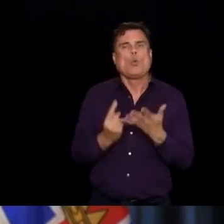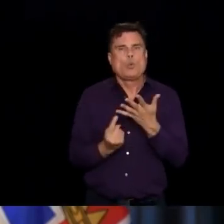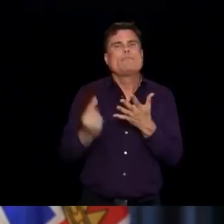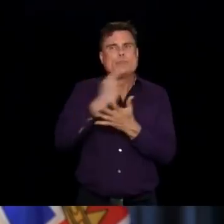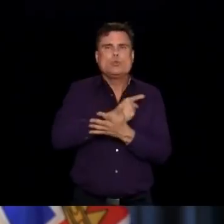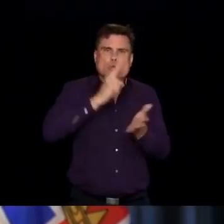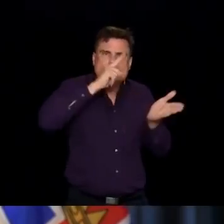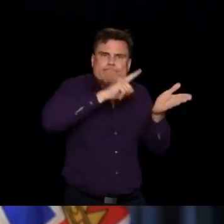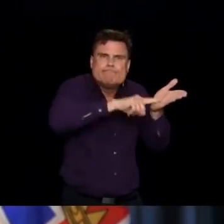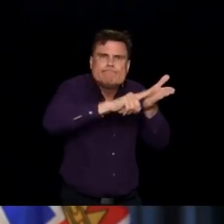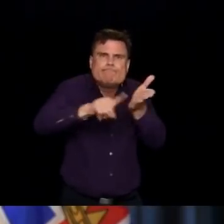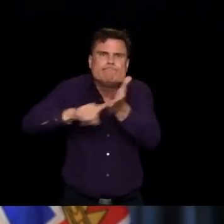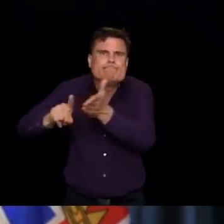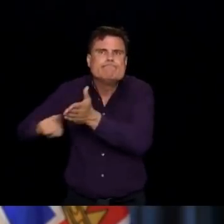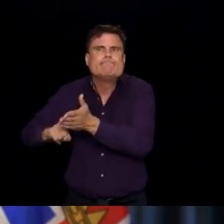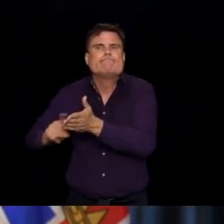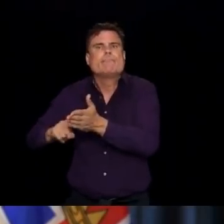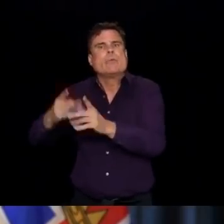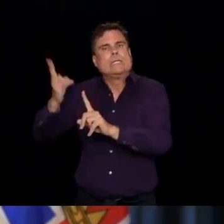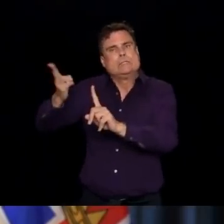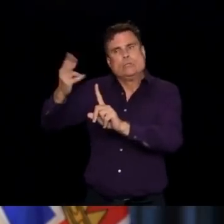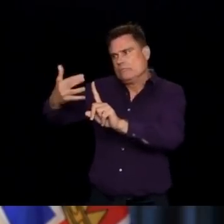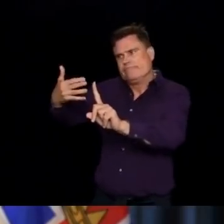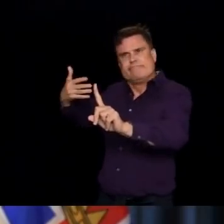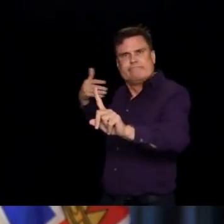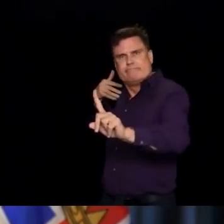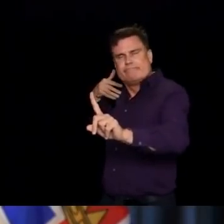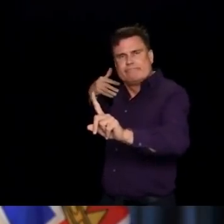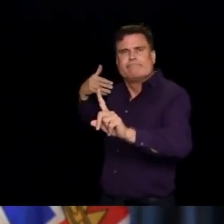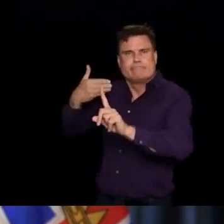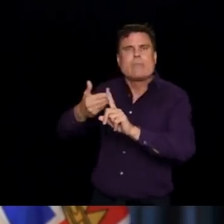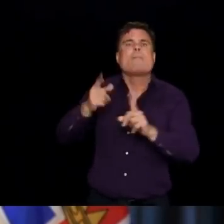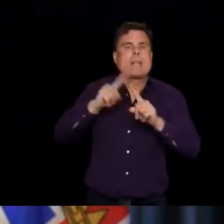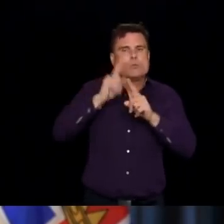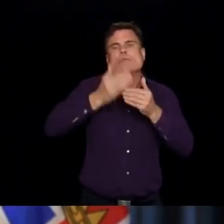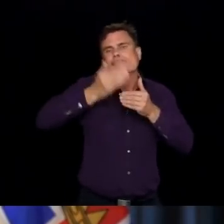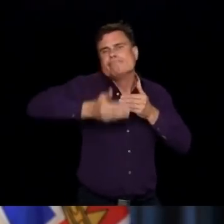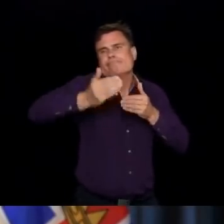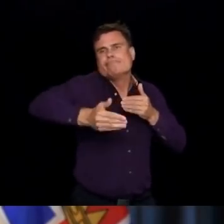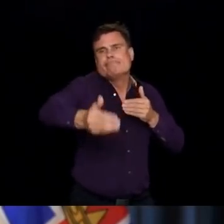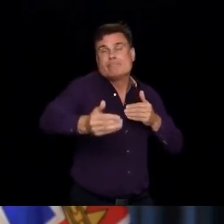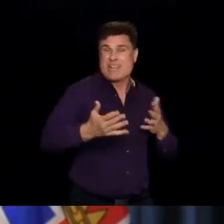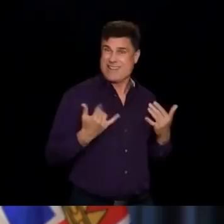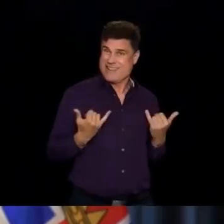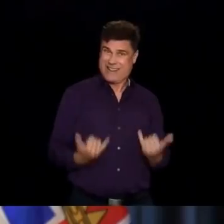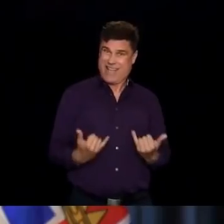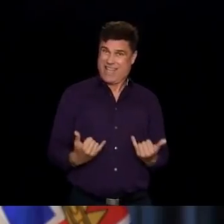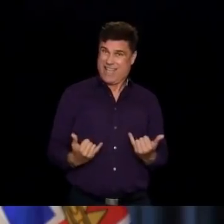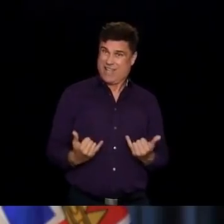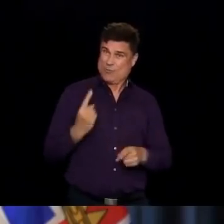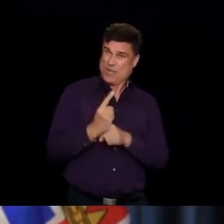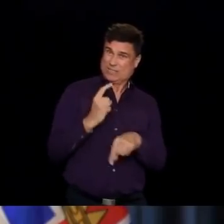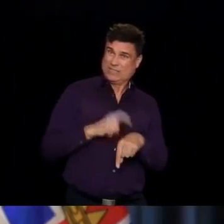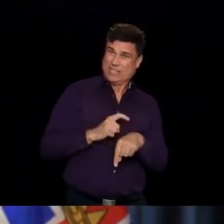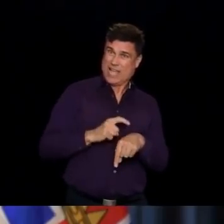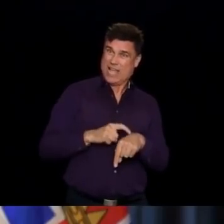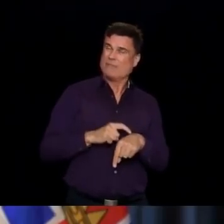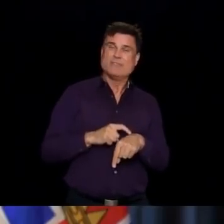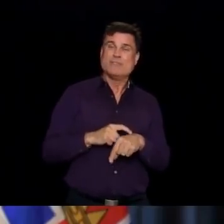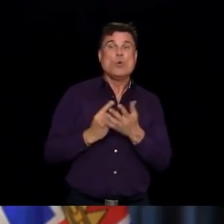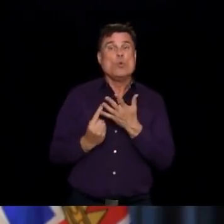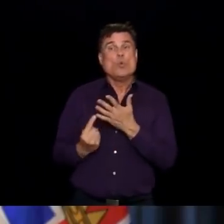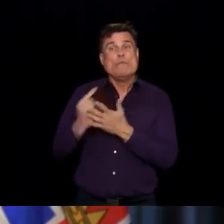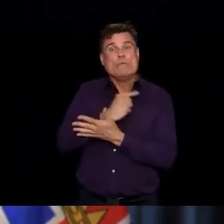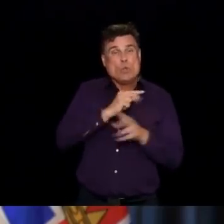action now. In the action that we've taken even in the last week to support. Not just to say, we're going to allow visitors. But to take